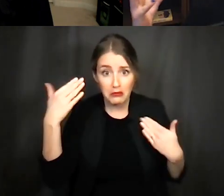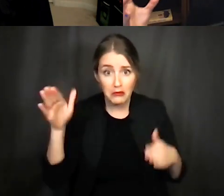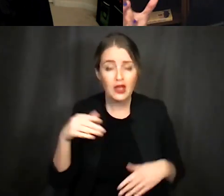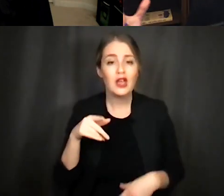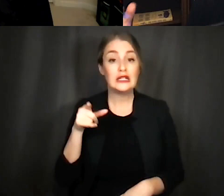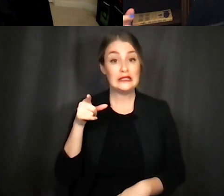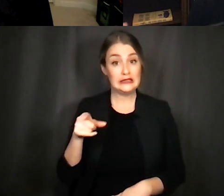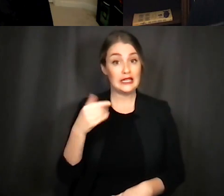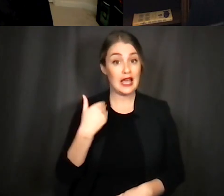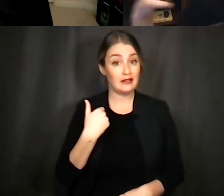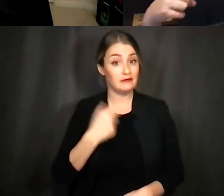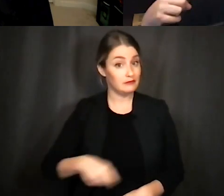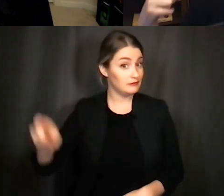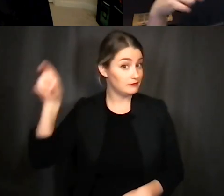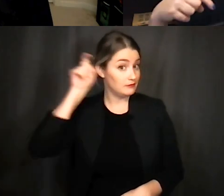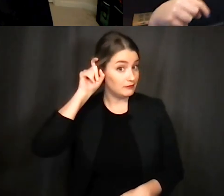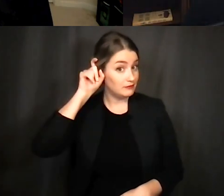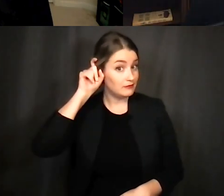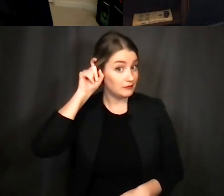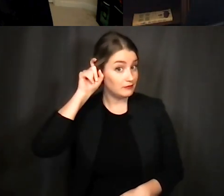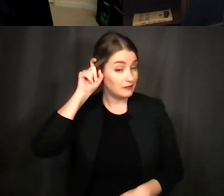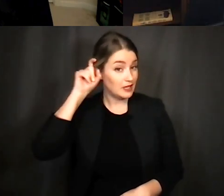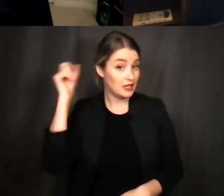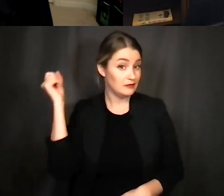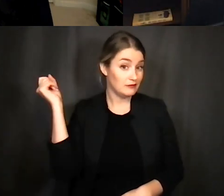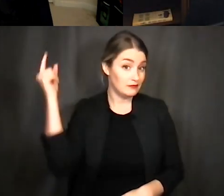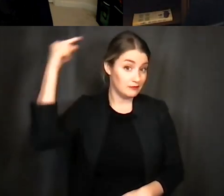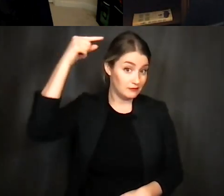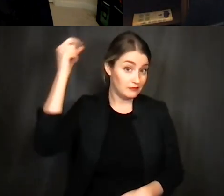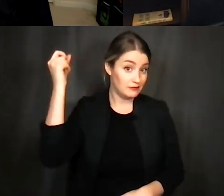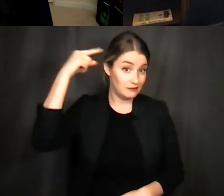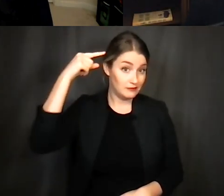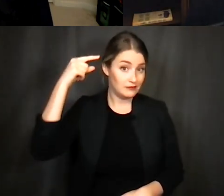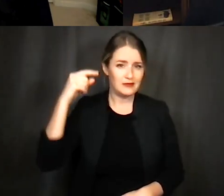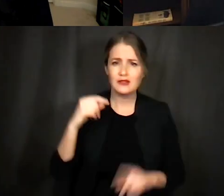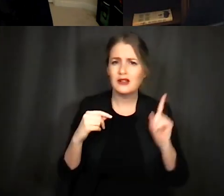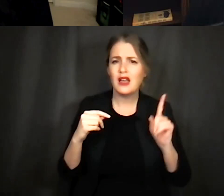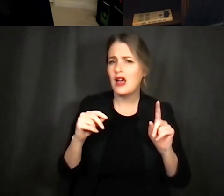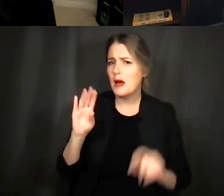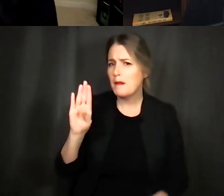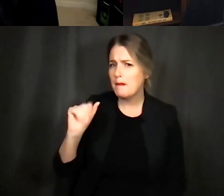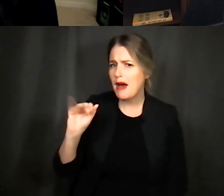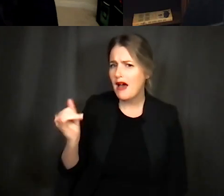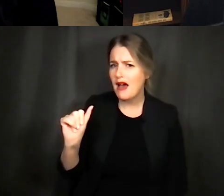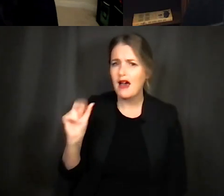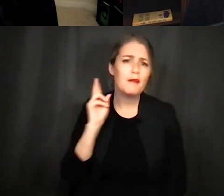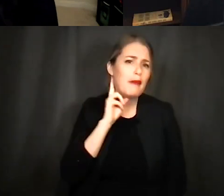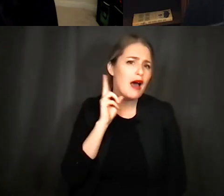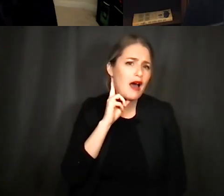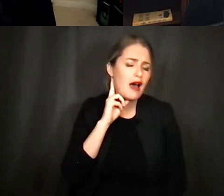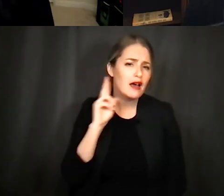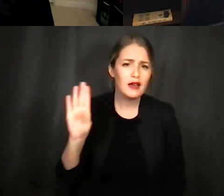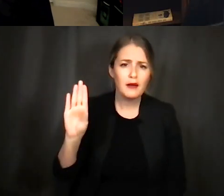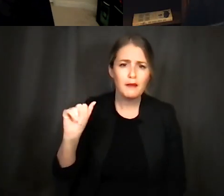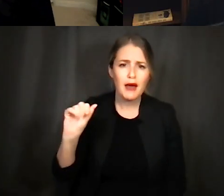right ear and that that transmits over to his left ear um say again is this a baja